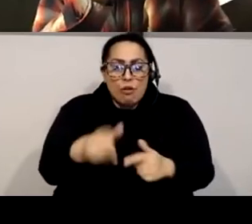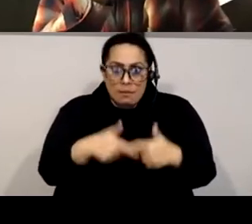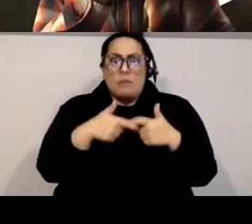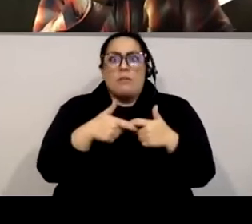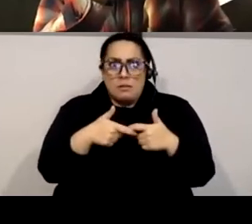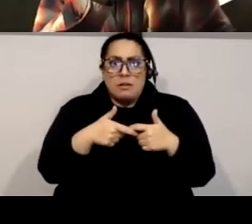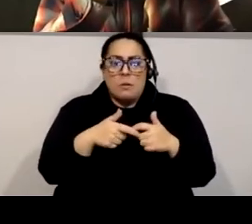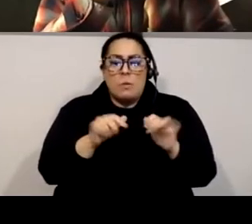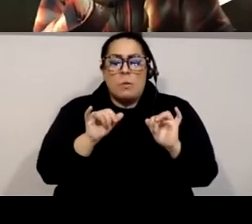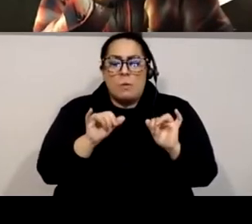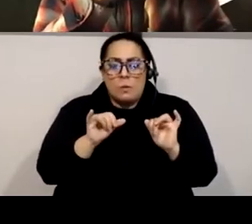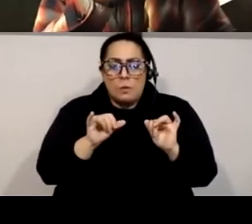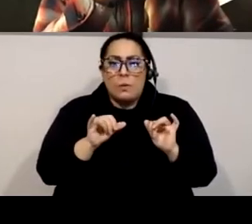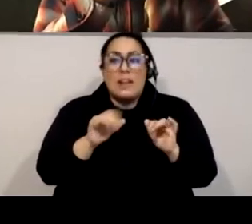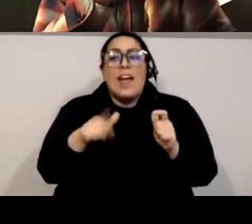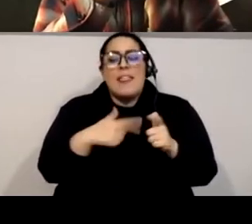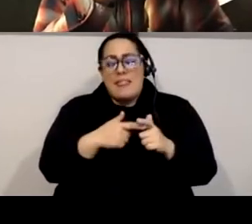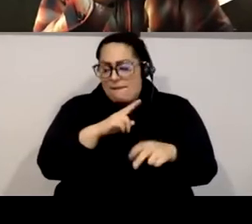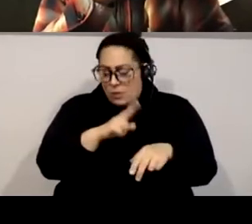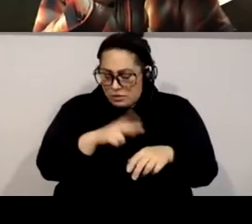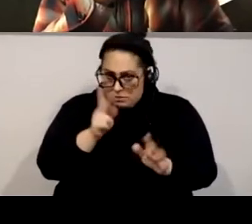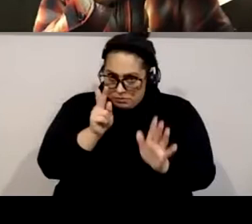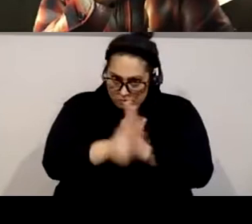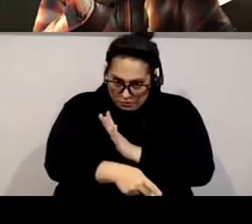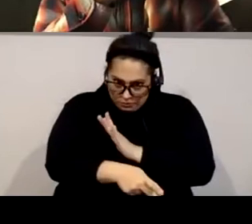of course, the brutal murder of George Floyd,